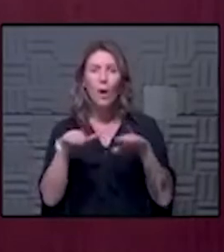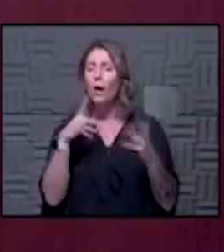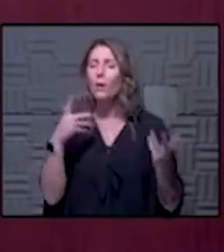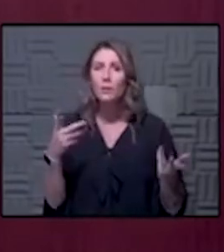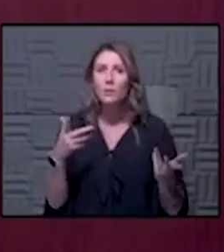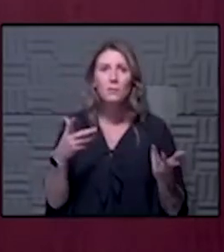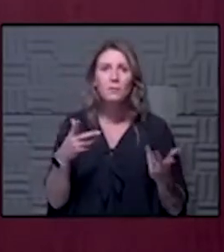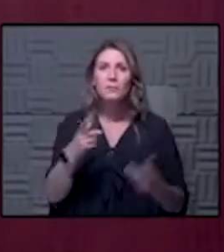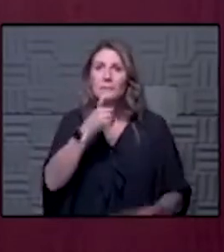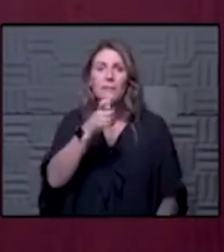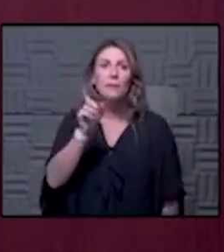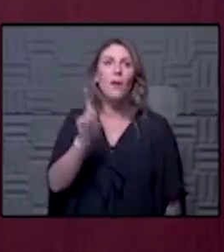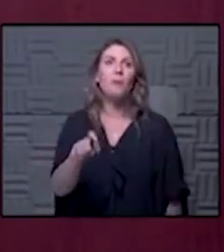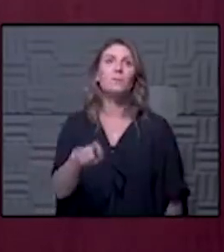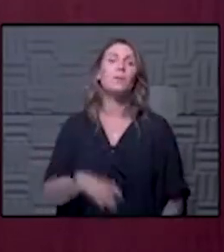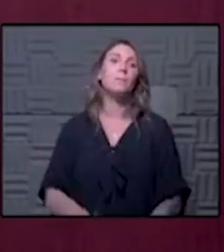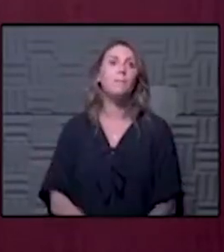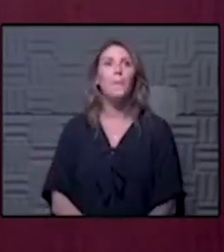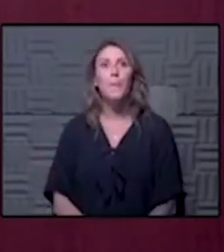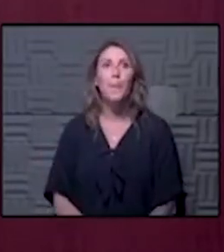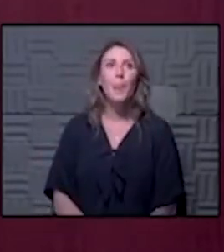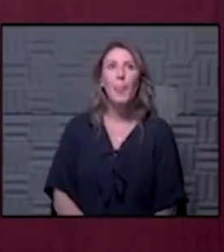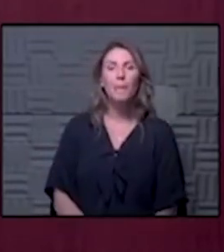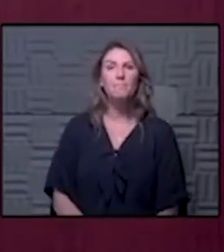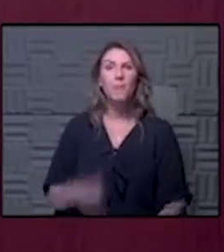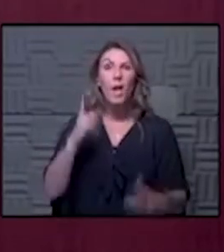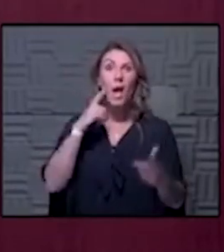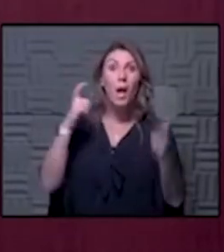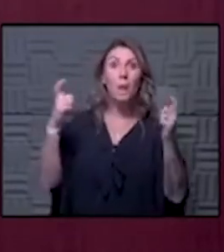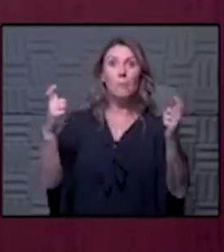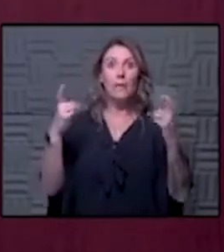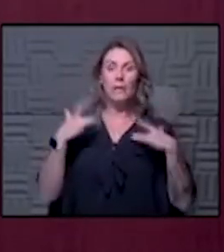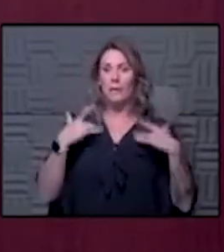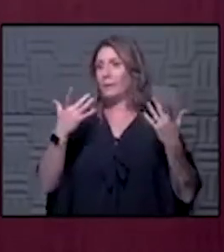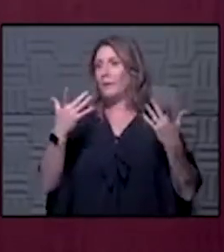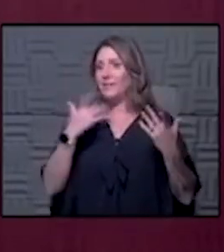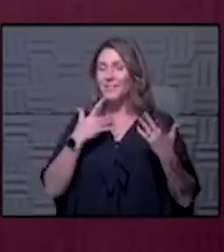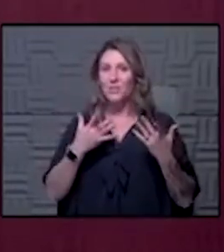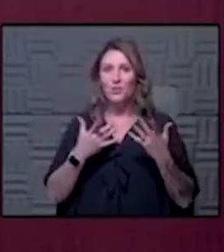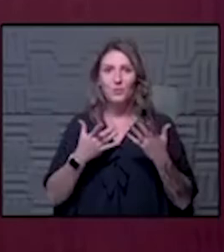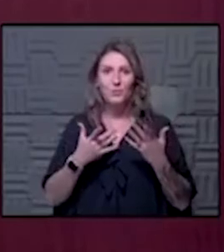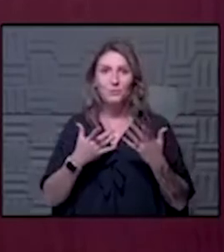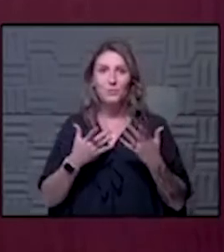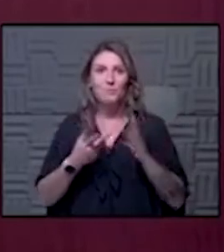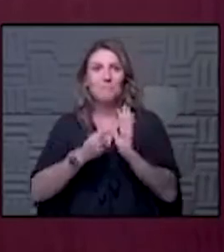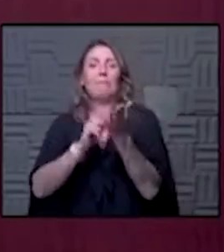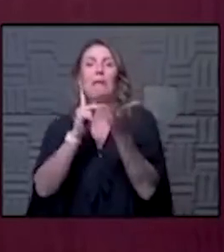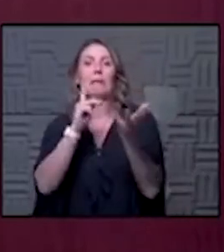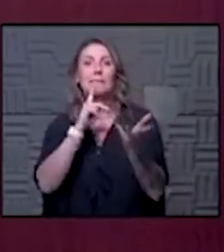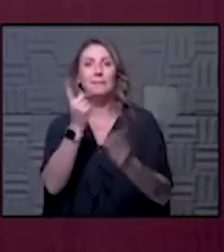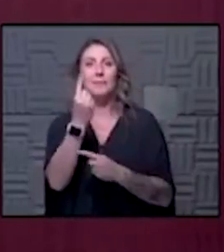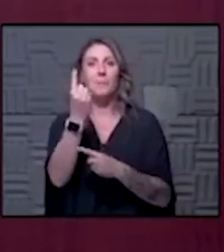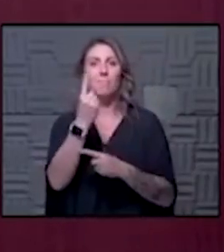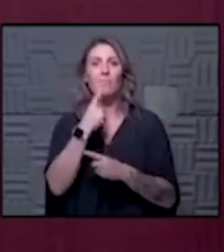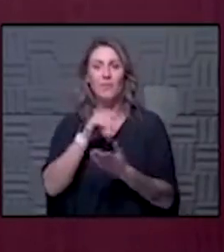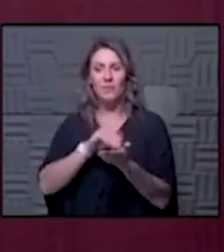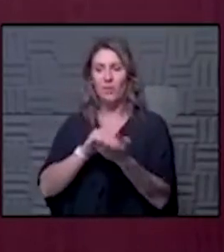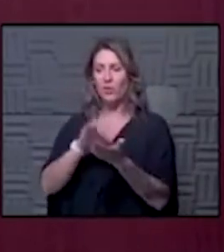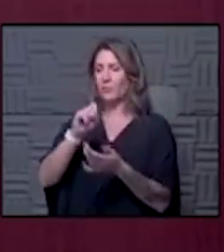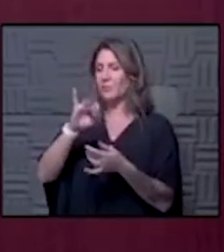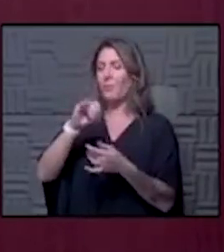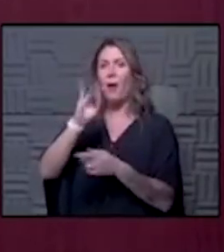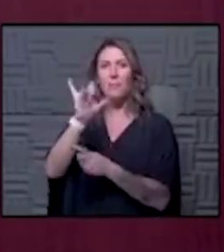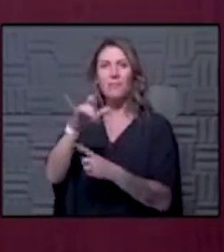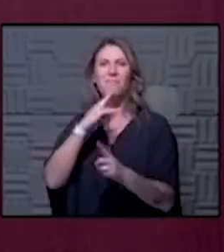to be big things to be meaningful things i think dr sabapathy said so well about being in the